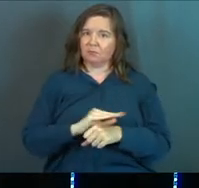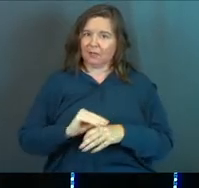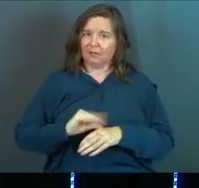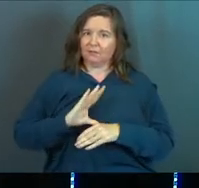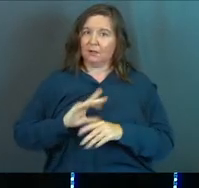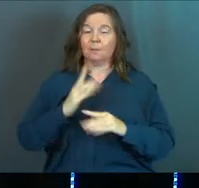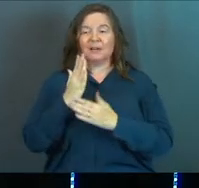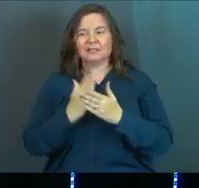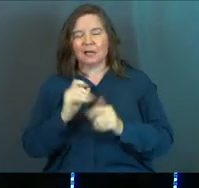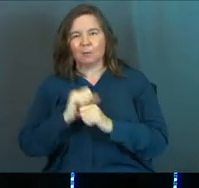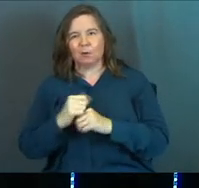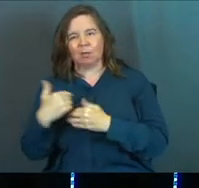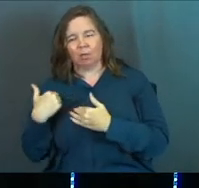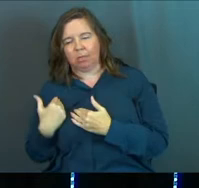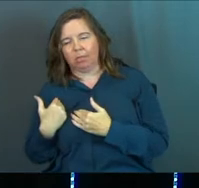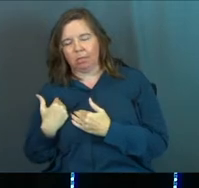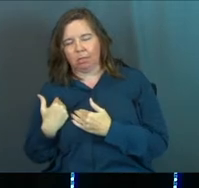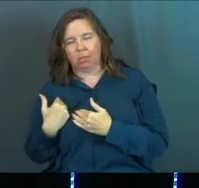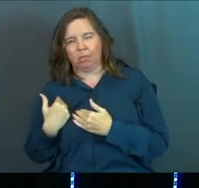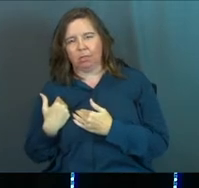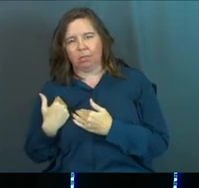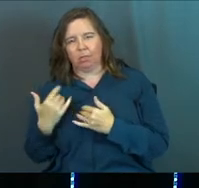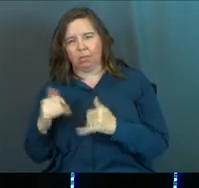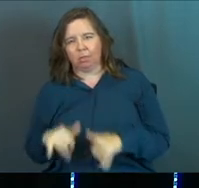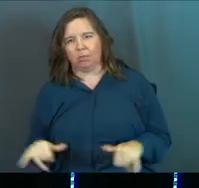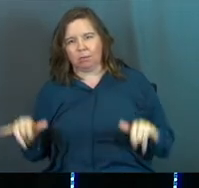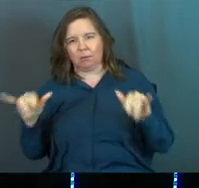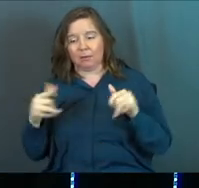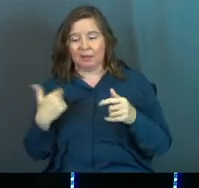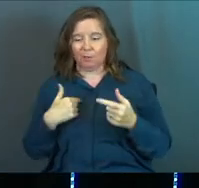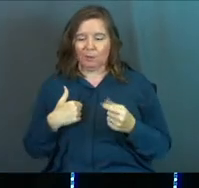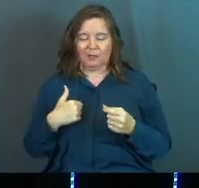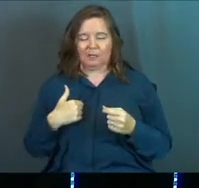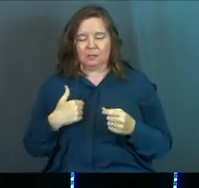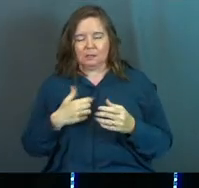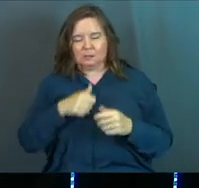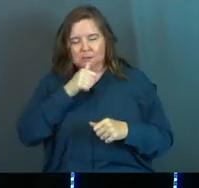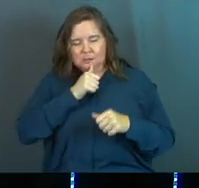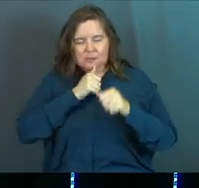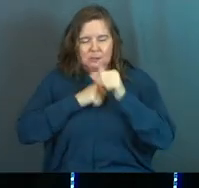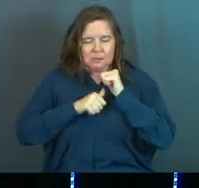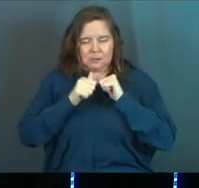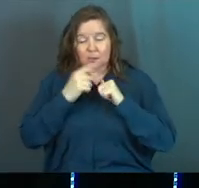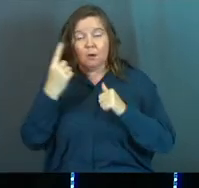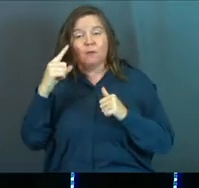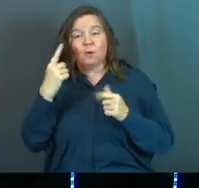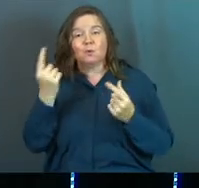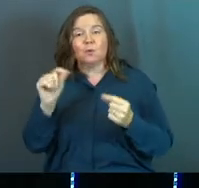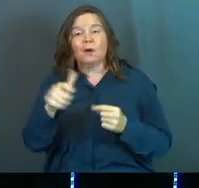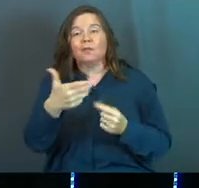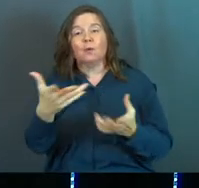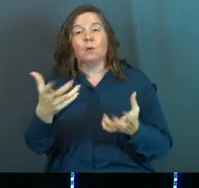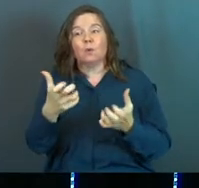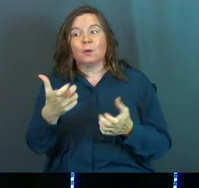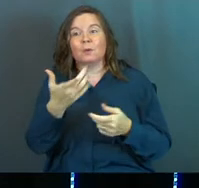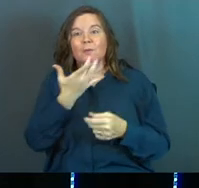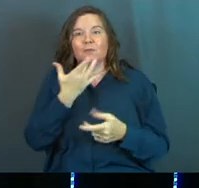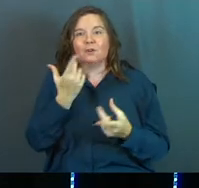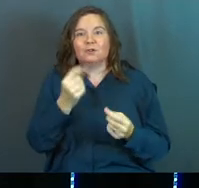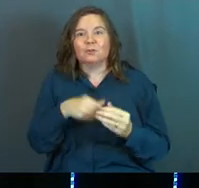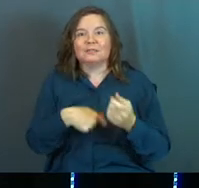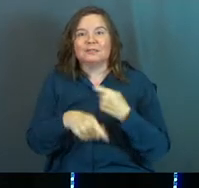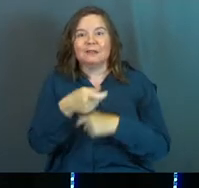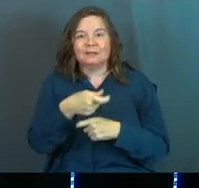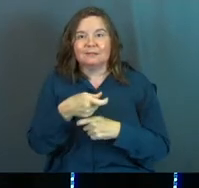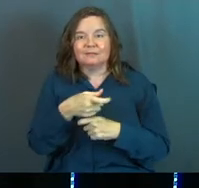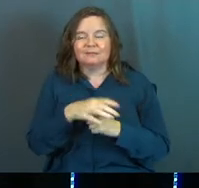some of us, work is a burden, and work is something that we get through so that we can do other things that we would rather do.